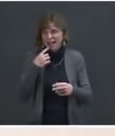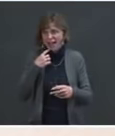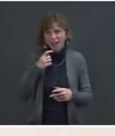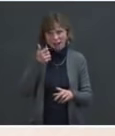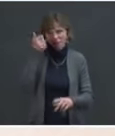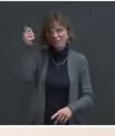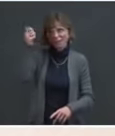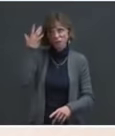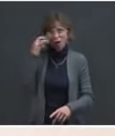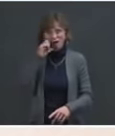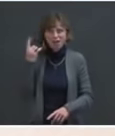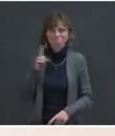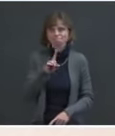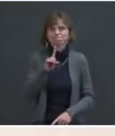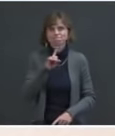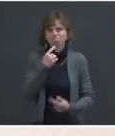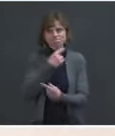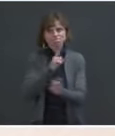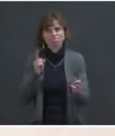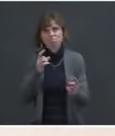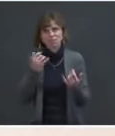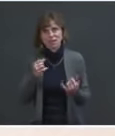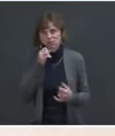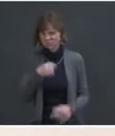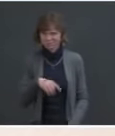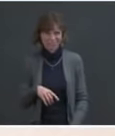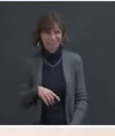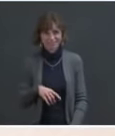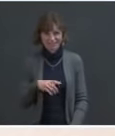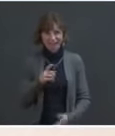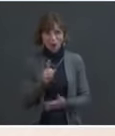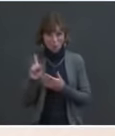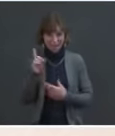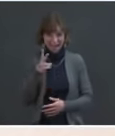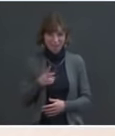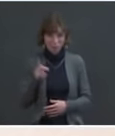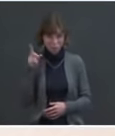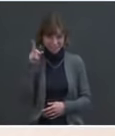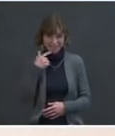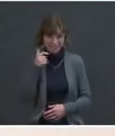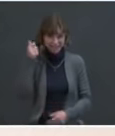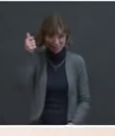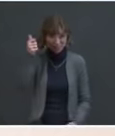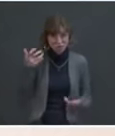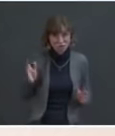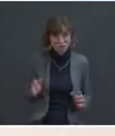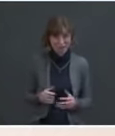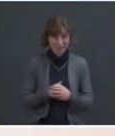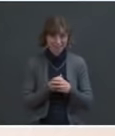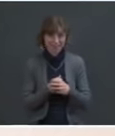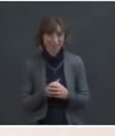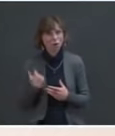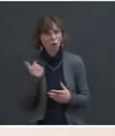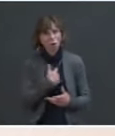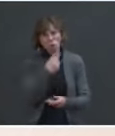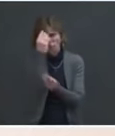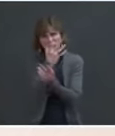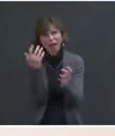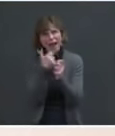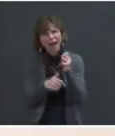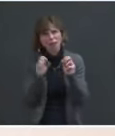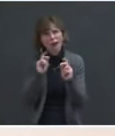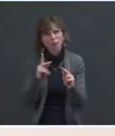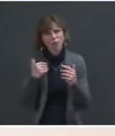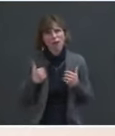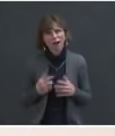about a week or week and a half ago where he conveyed a similar message. And we've conveyed that at every opportunity that we have. I will